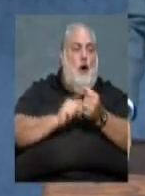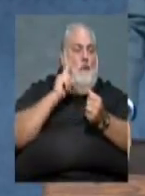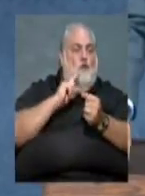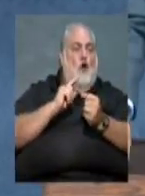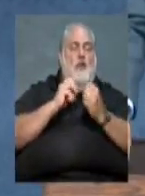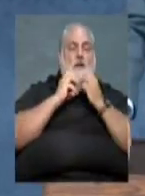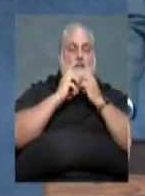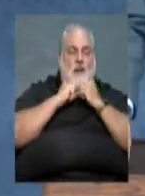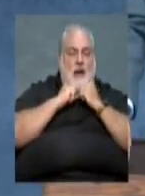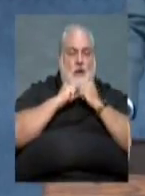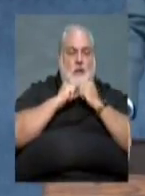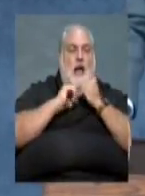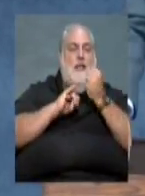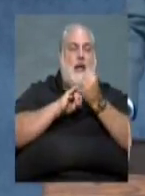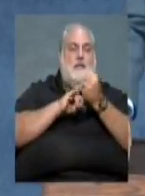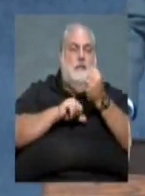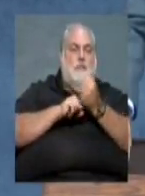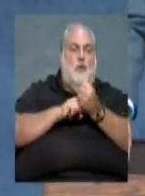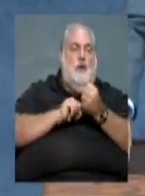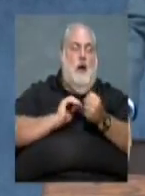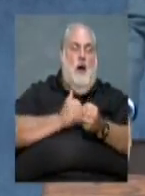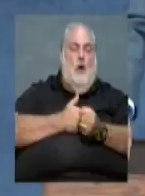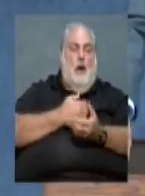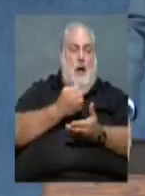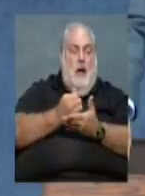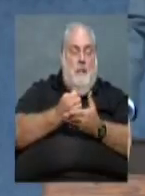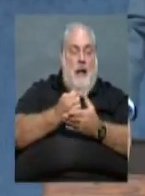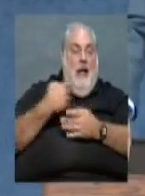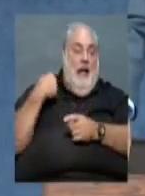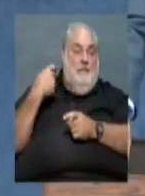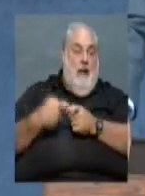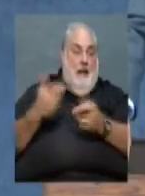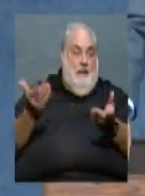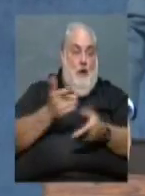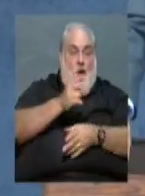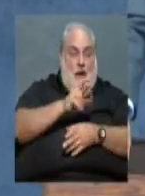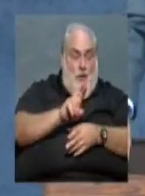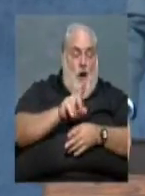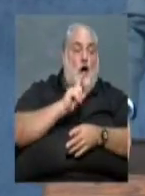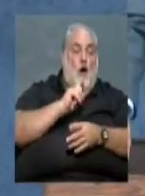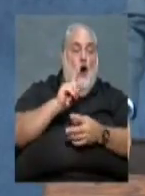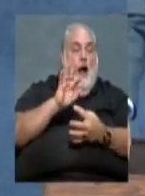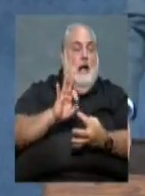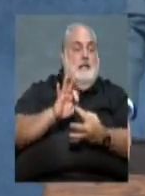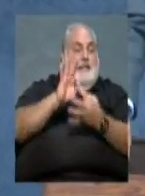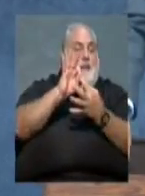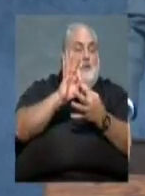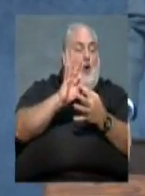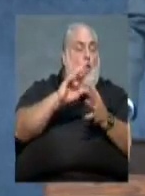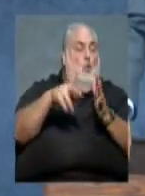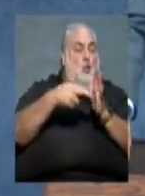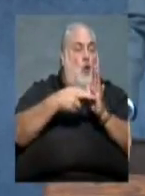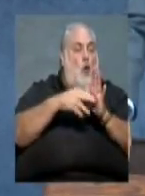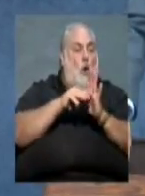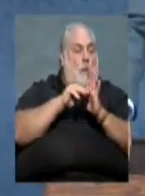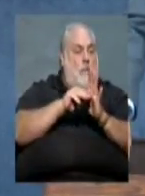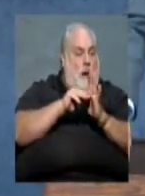strengthen our economy. And whereas Hispanics in the city of Little Rock are exceptional role models as